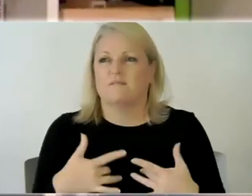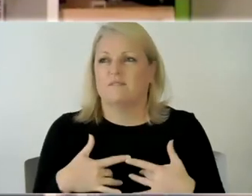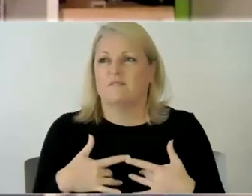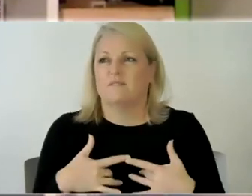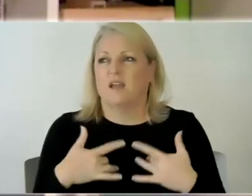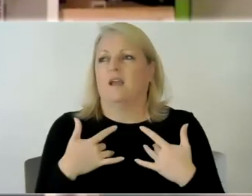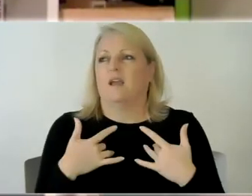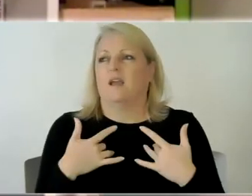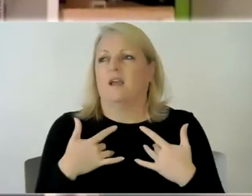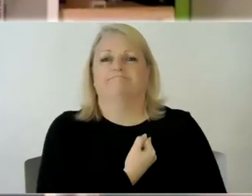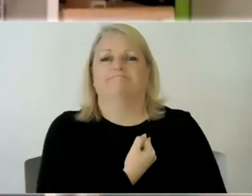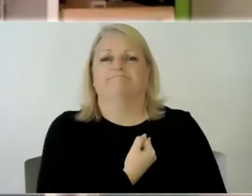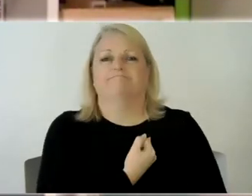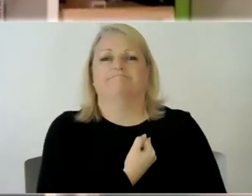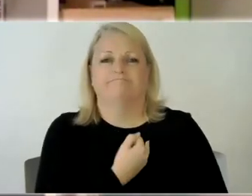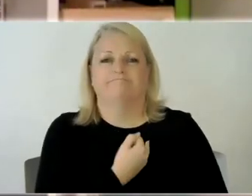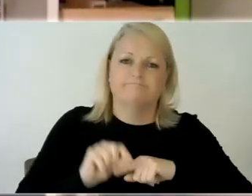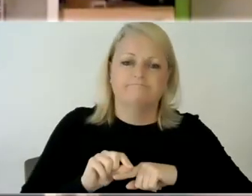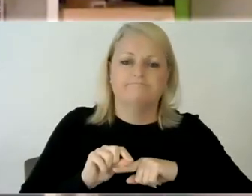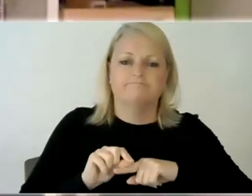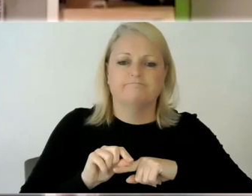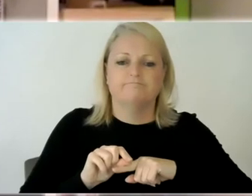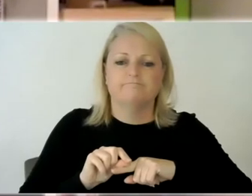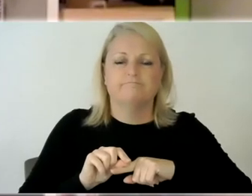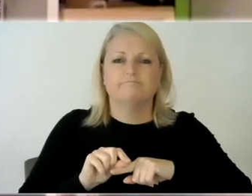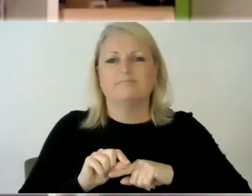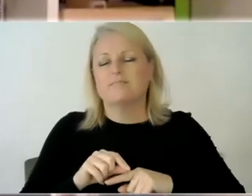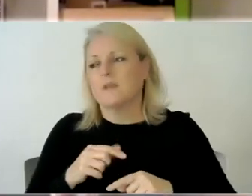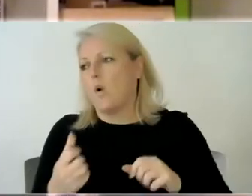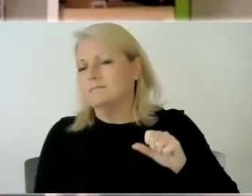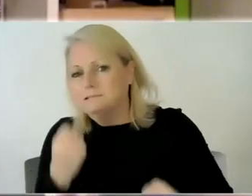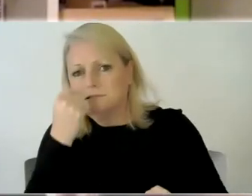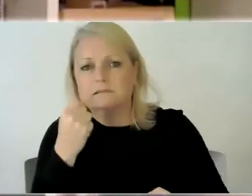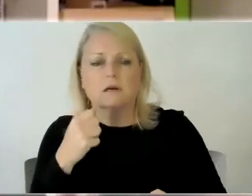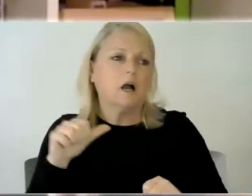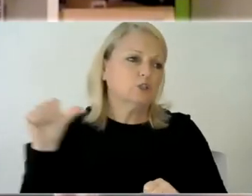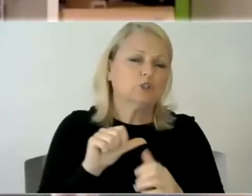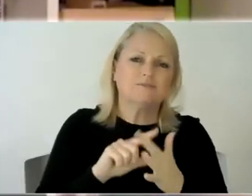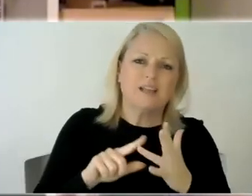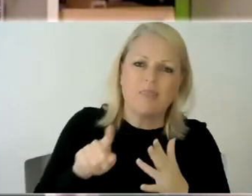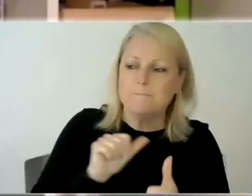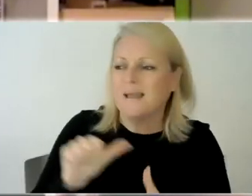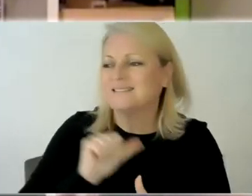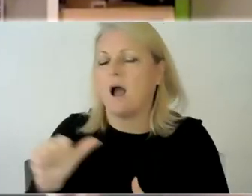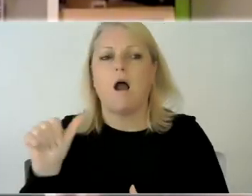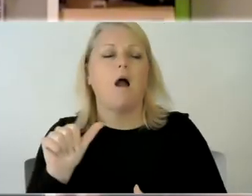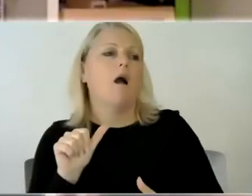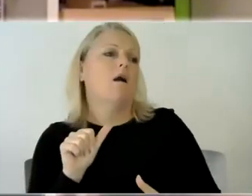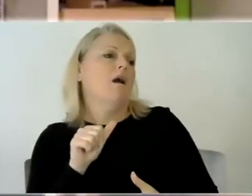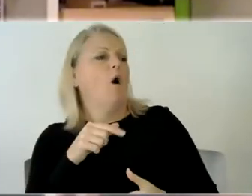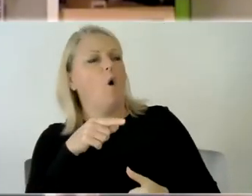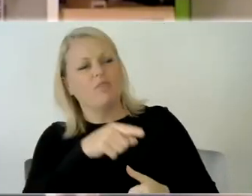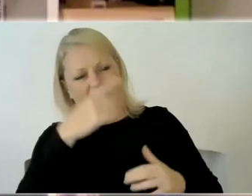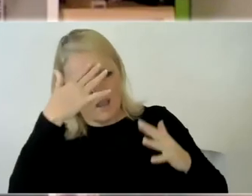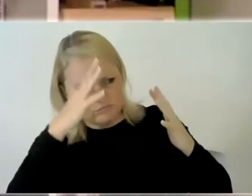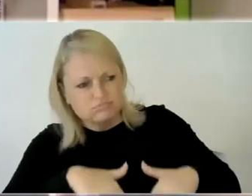i doing enough could i i should have handled that better they had a meltdown if i'd have they wouldn't have had a meltdown if i'd have handled that better